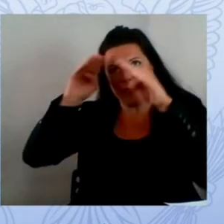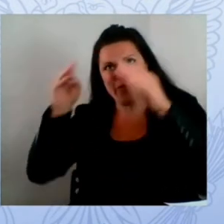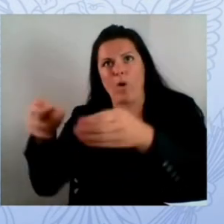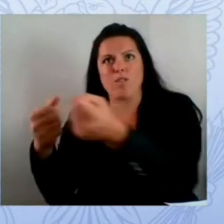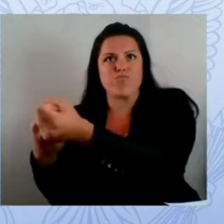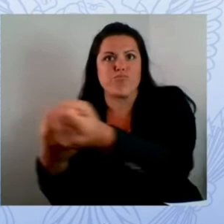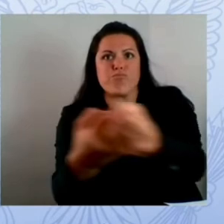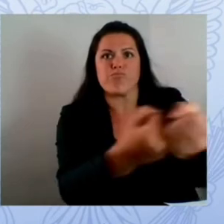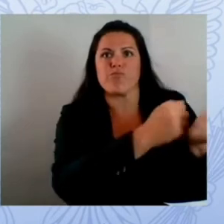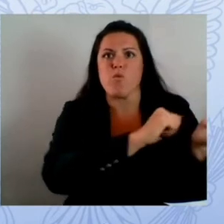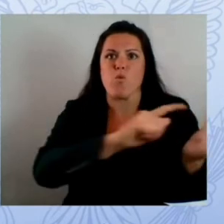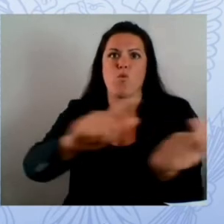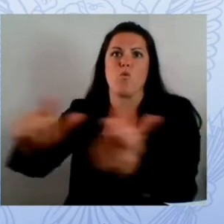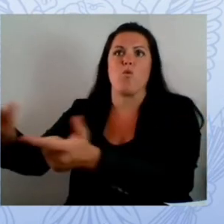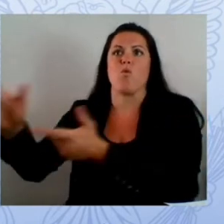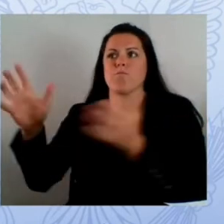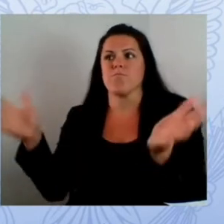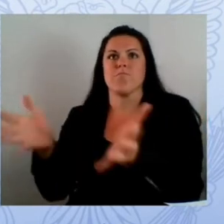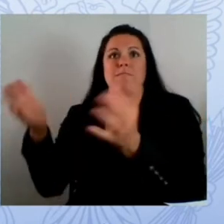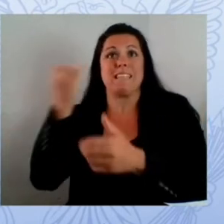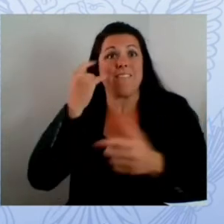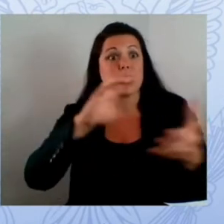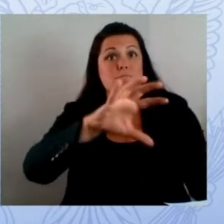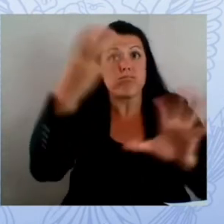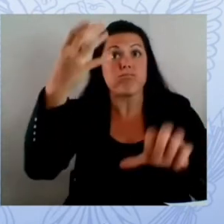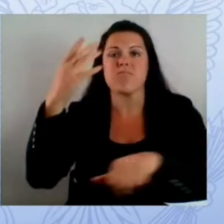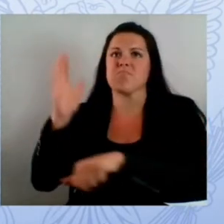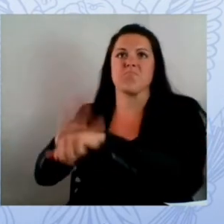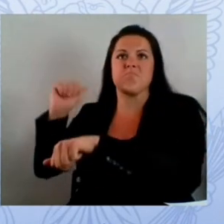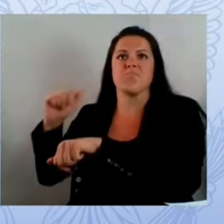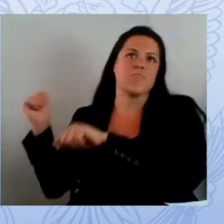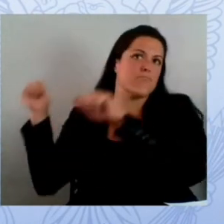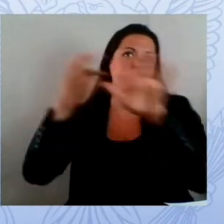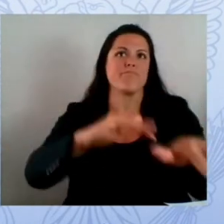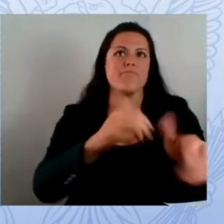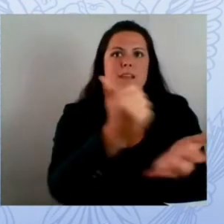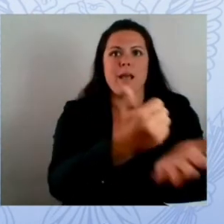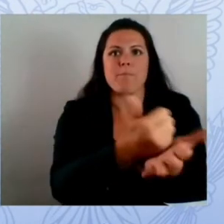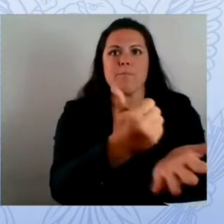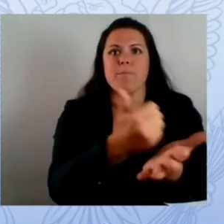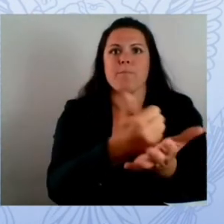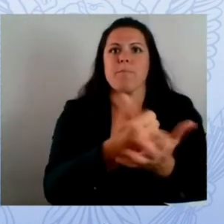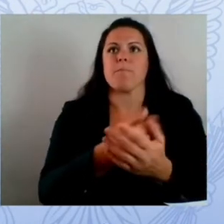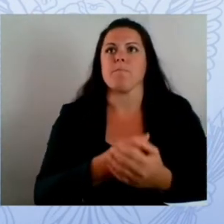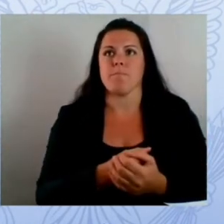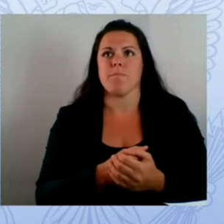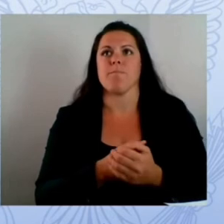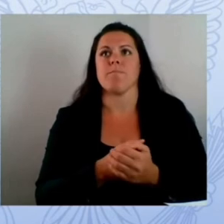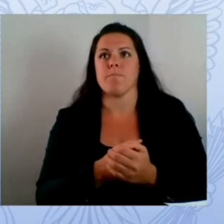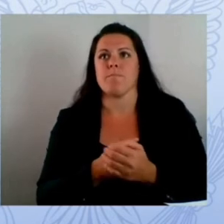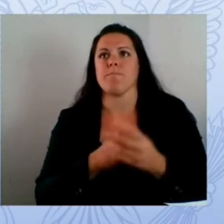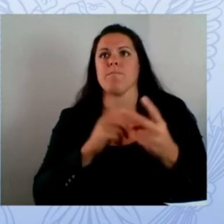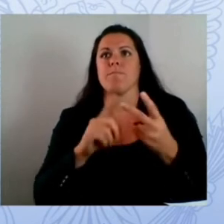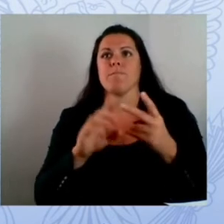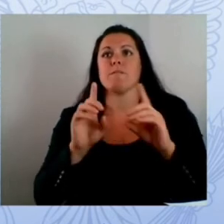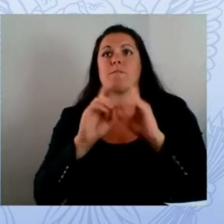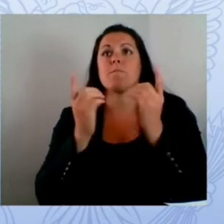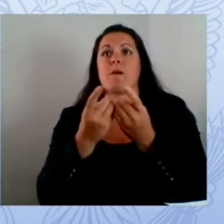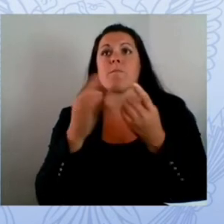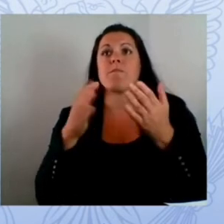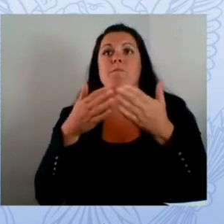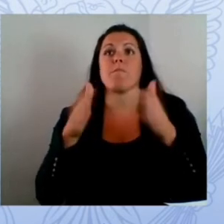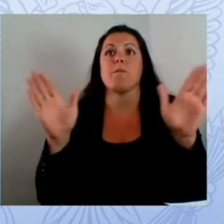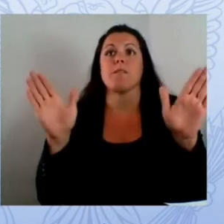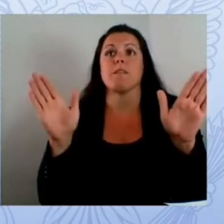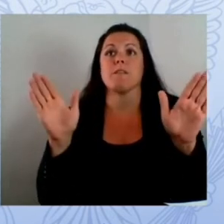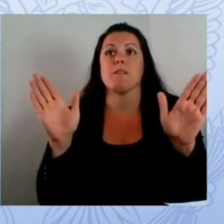the dpi the department public instruction cyber security program we're providing governance resources and actually managed